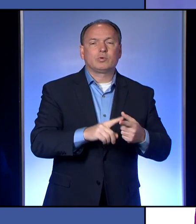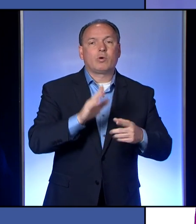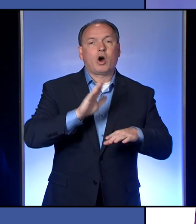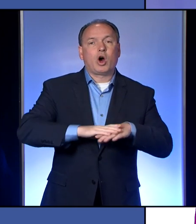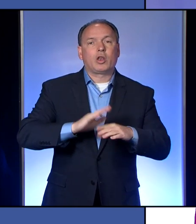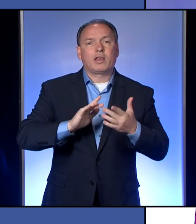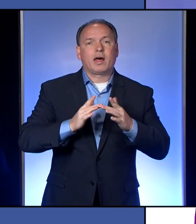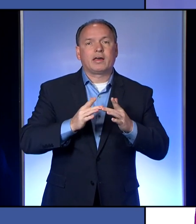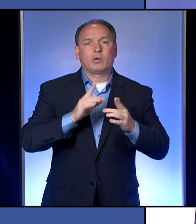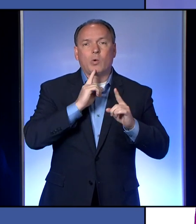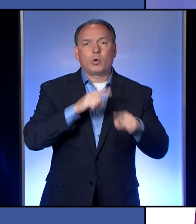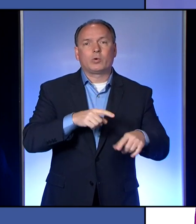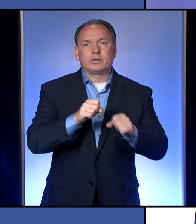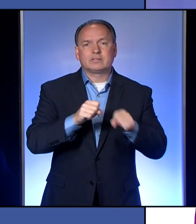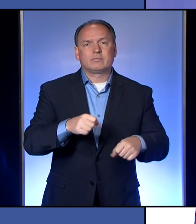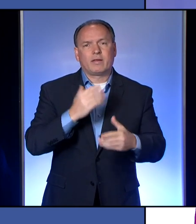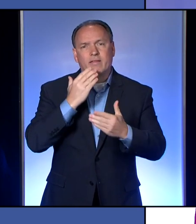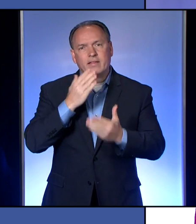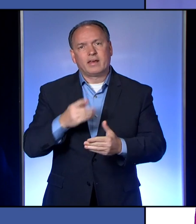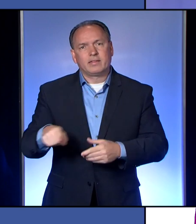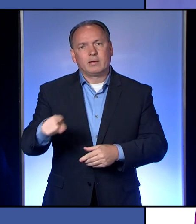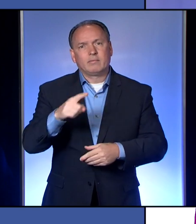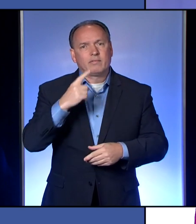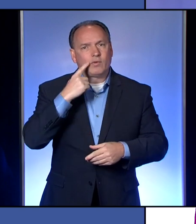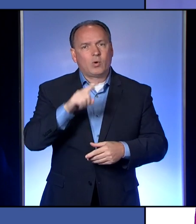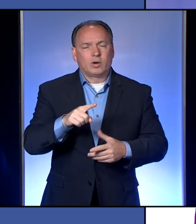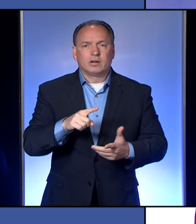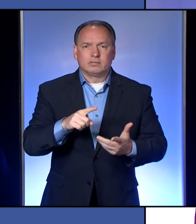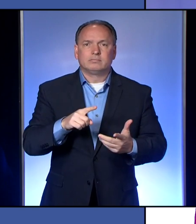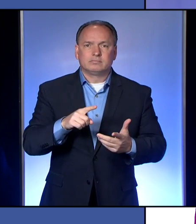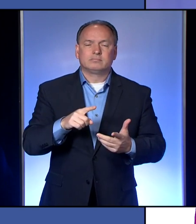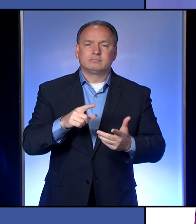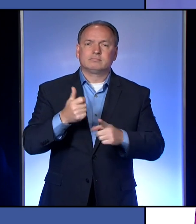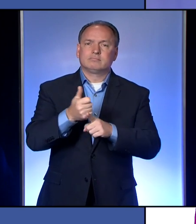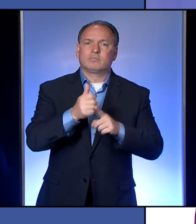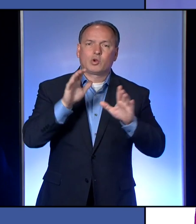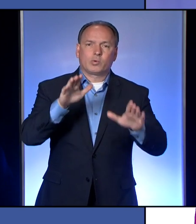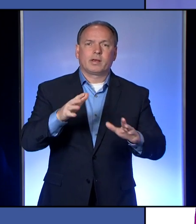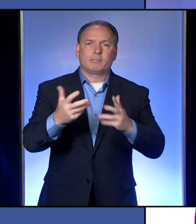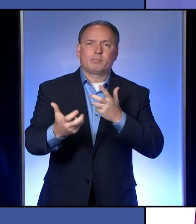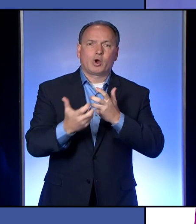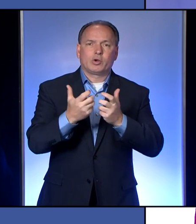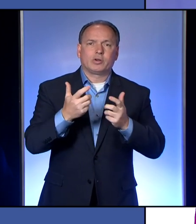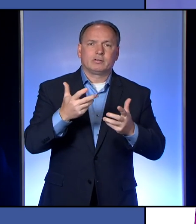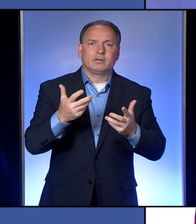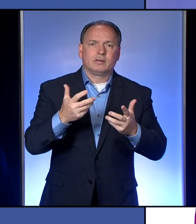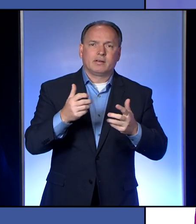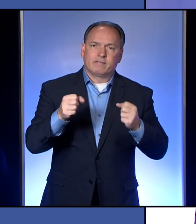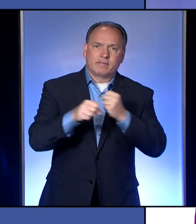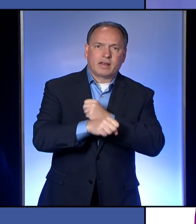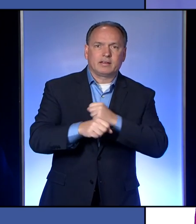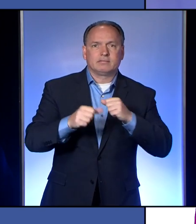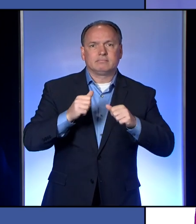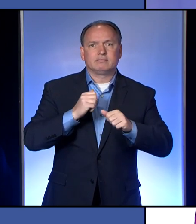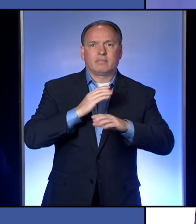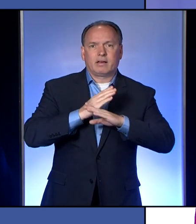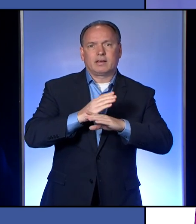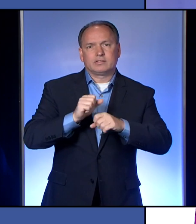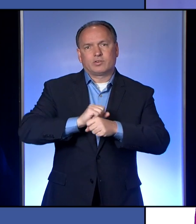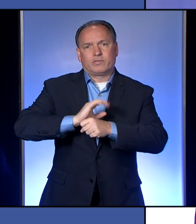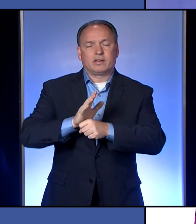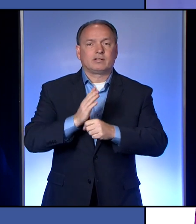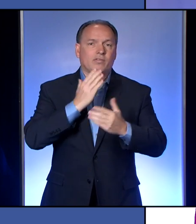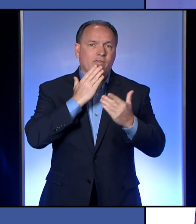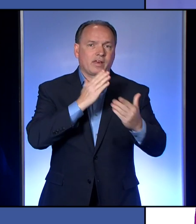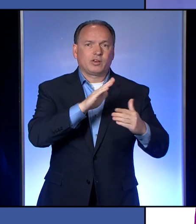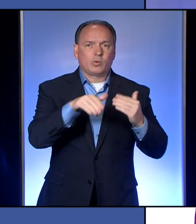system. And we thank them for being certainly a great partner in this fight against COVID-19. Thank